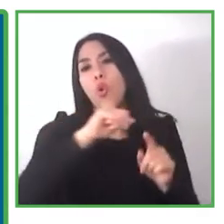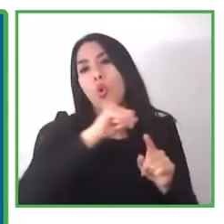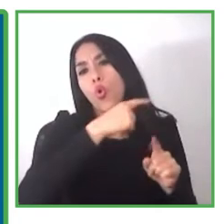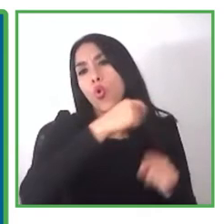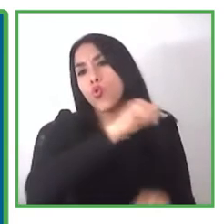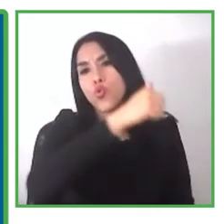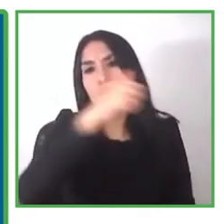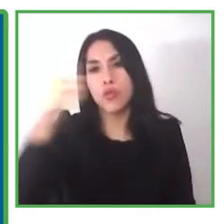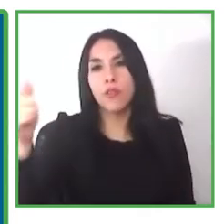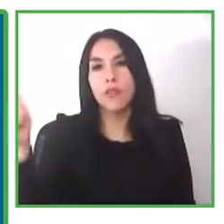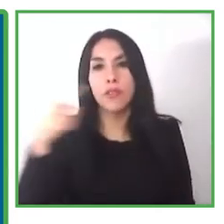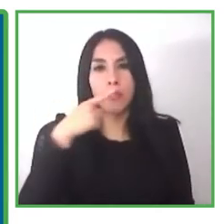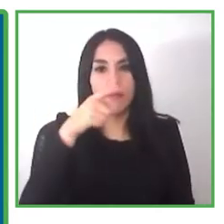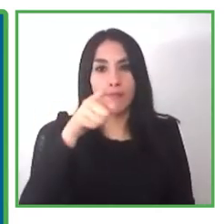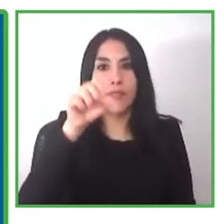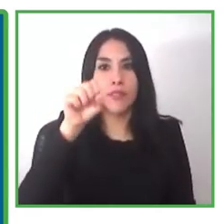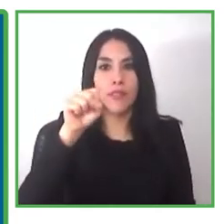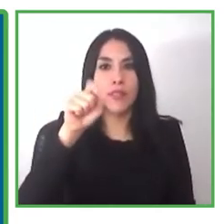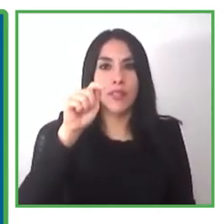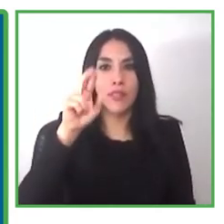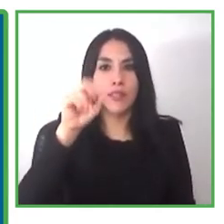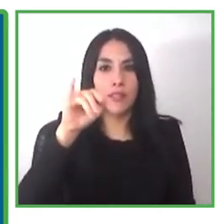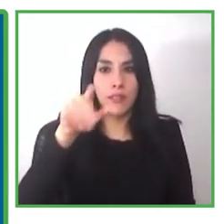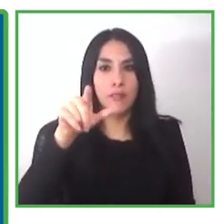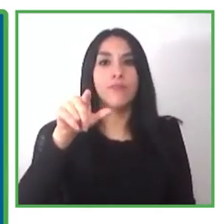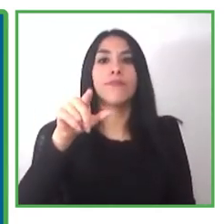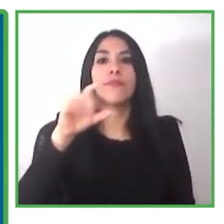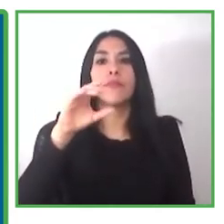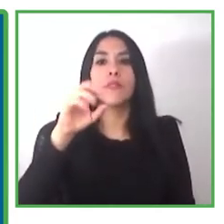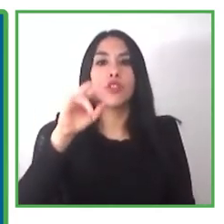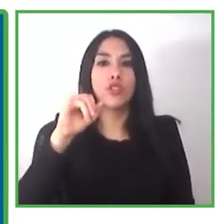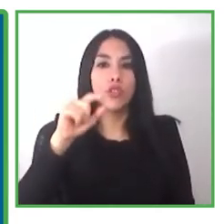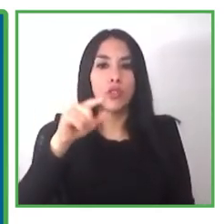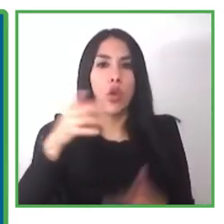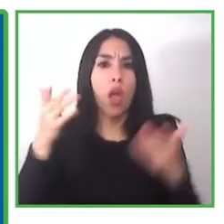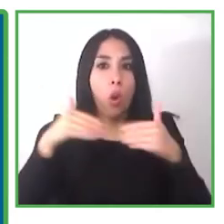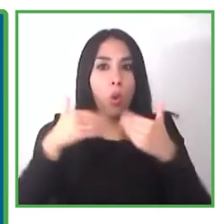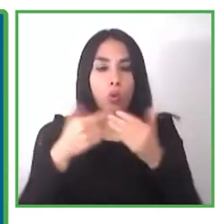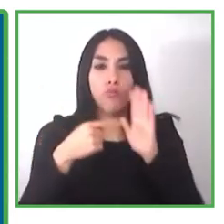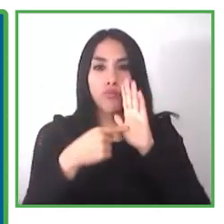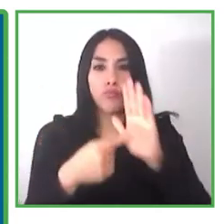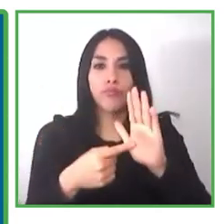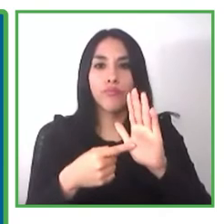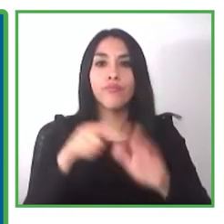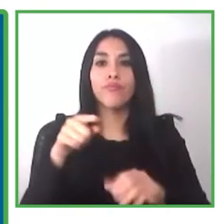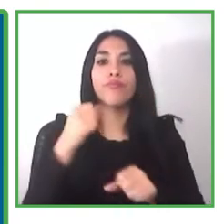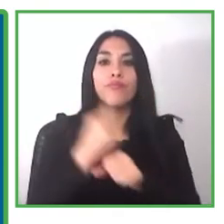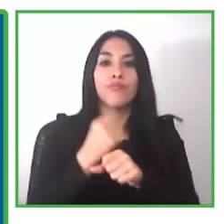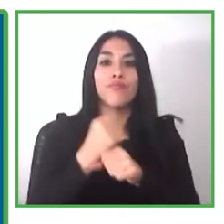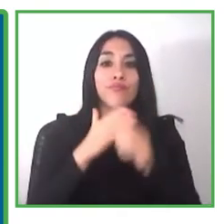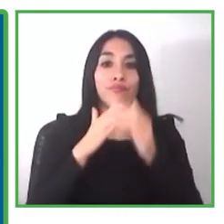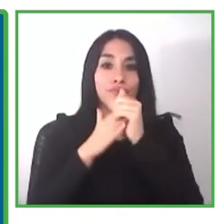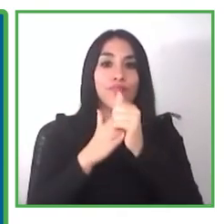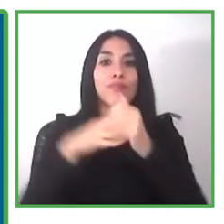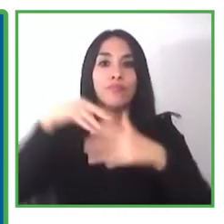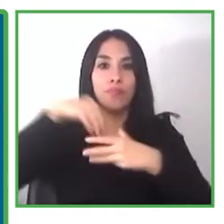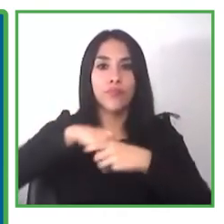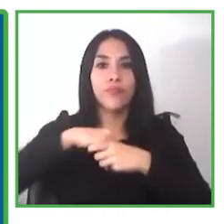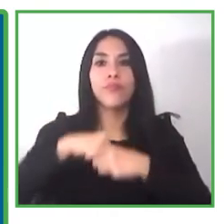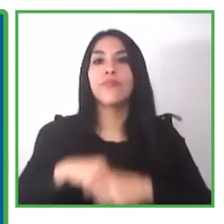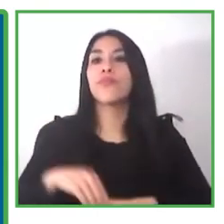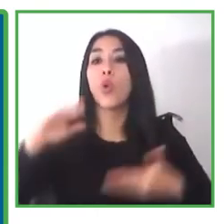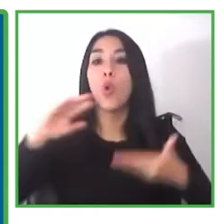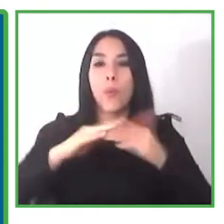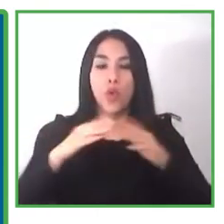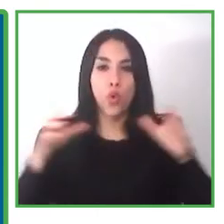about how to conduct this how you conducted this work in your communities now we'll